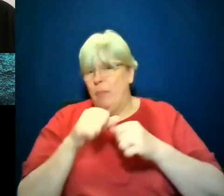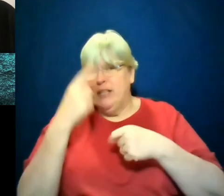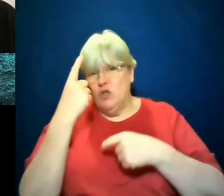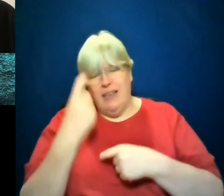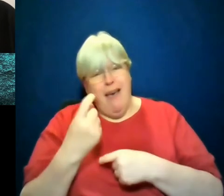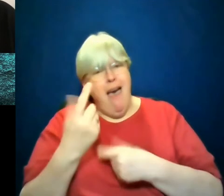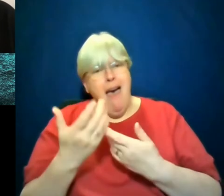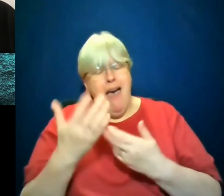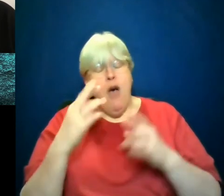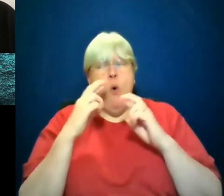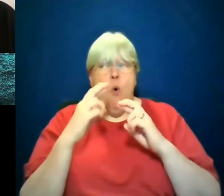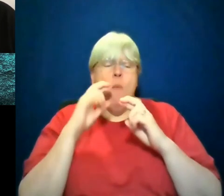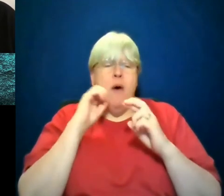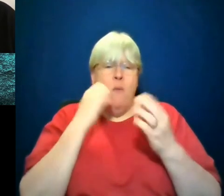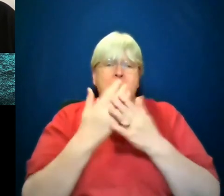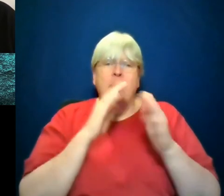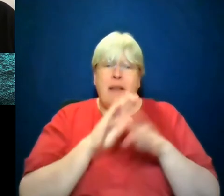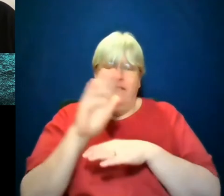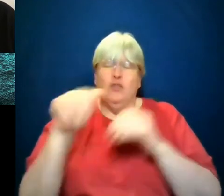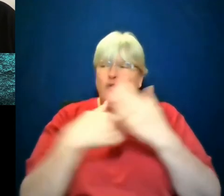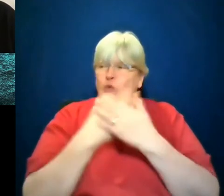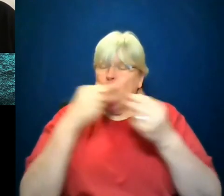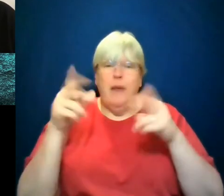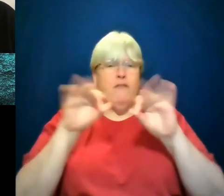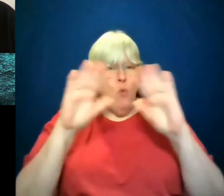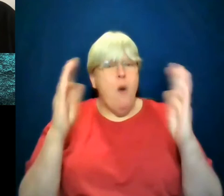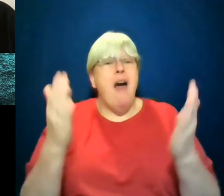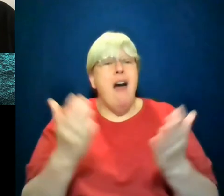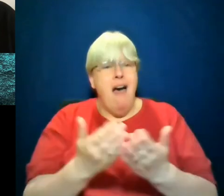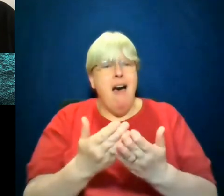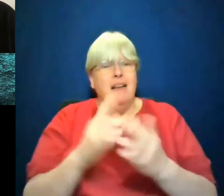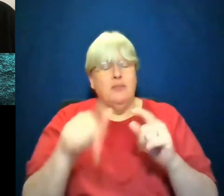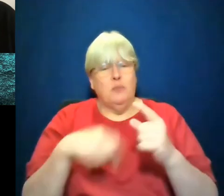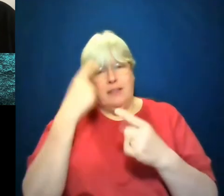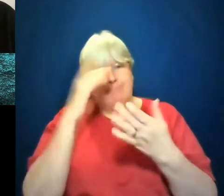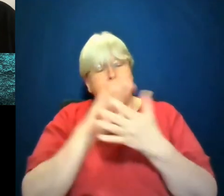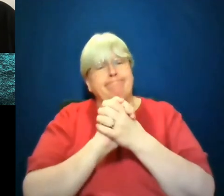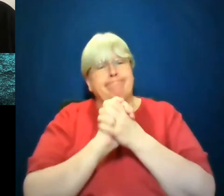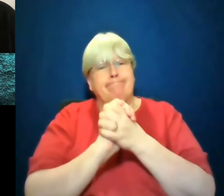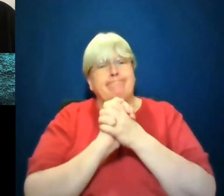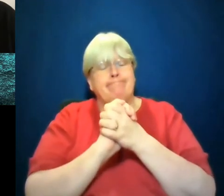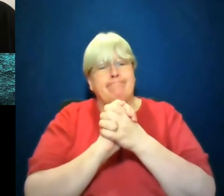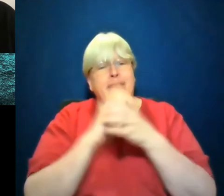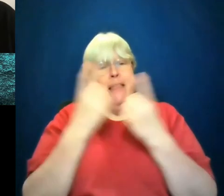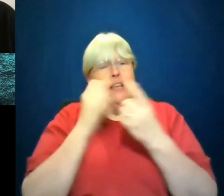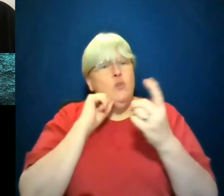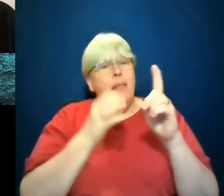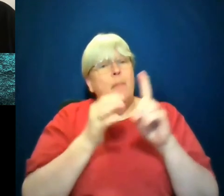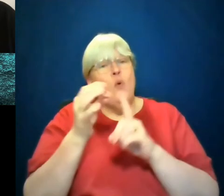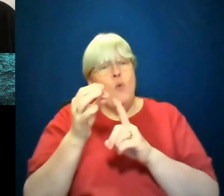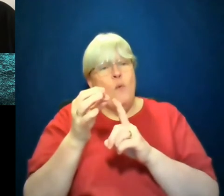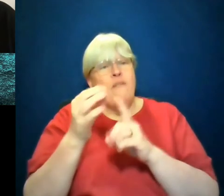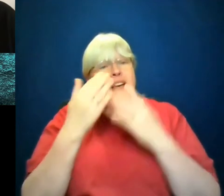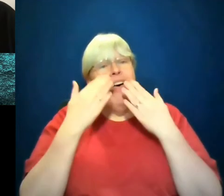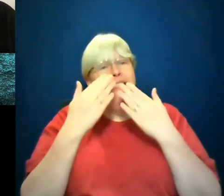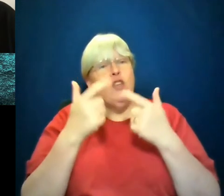be a day of joy for the world. And we can only hope that things will get better. Thank you so much for